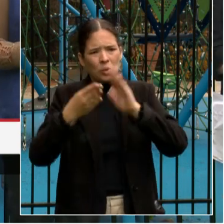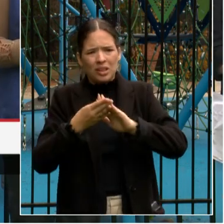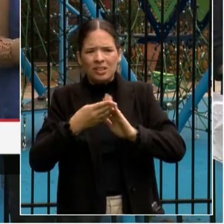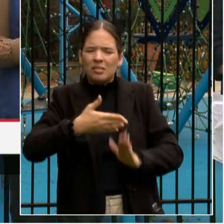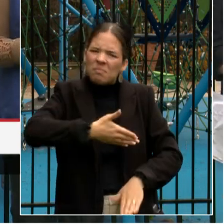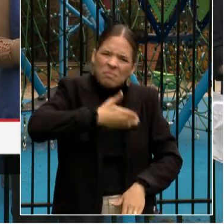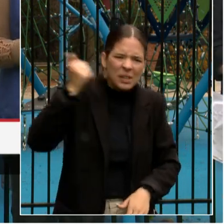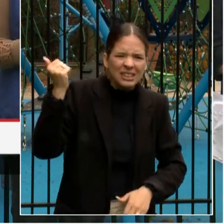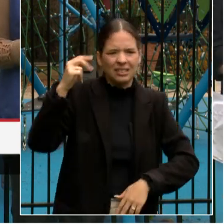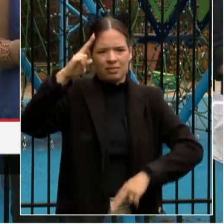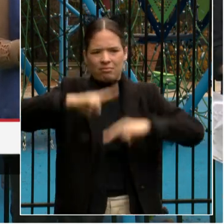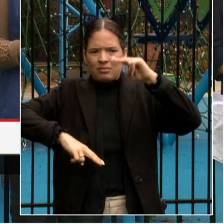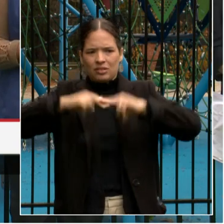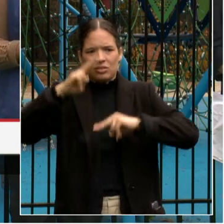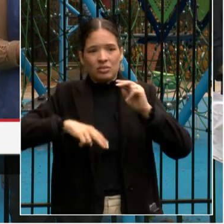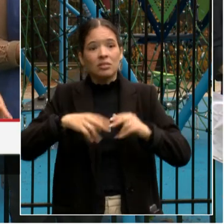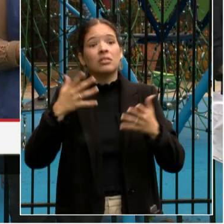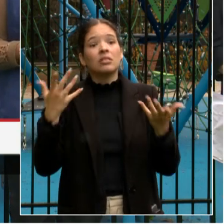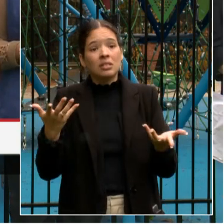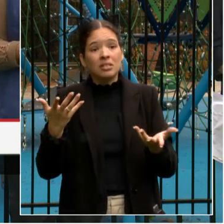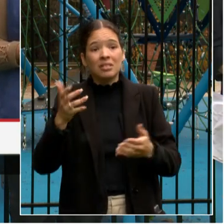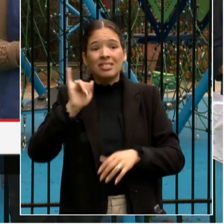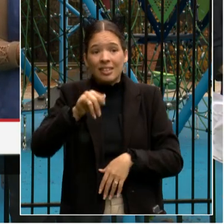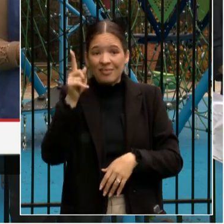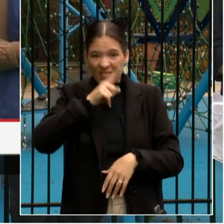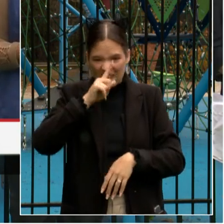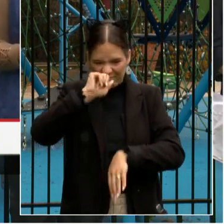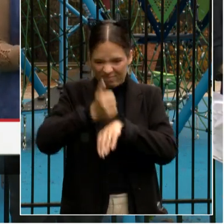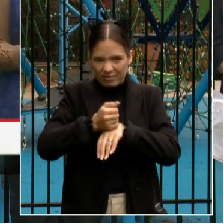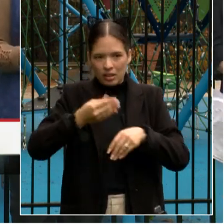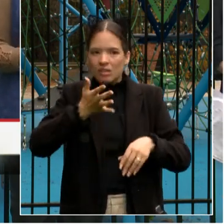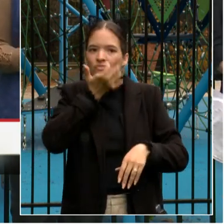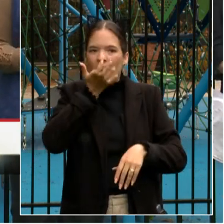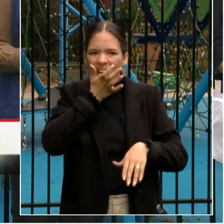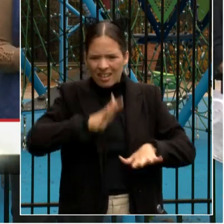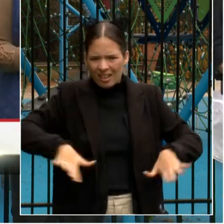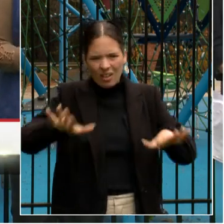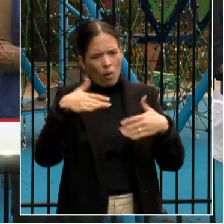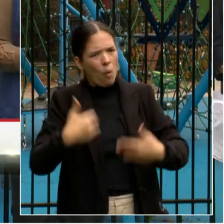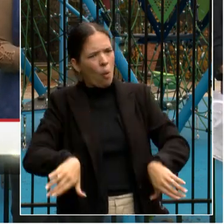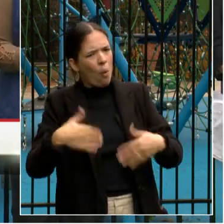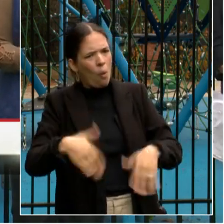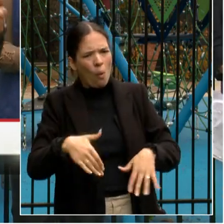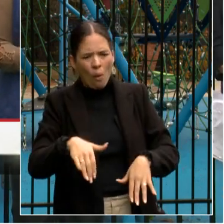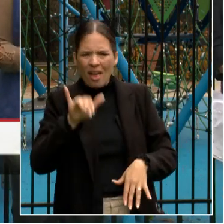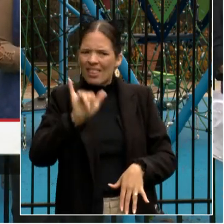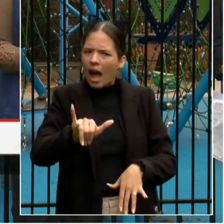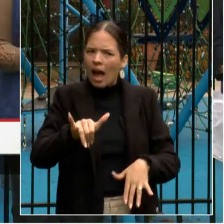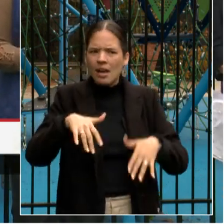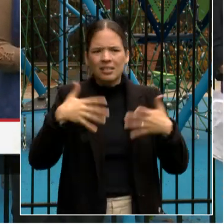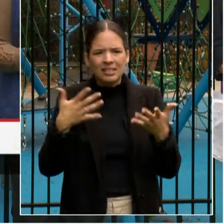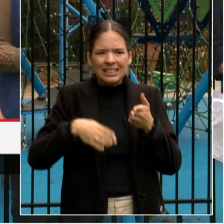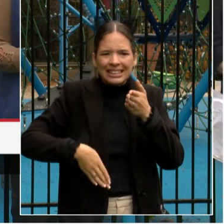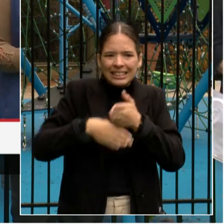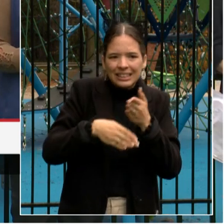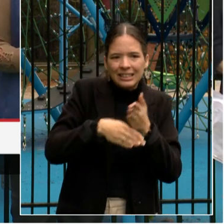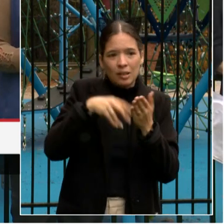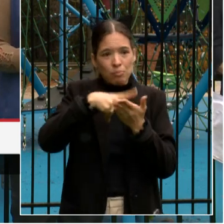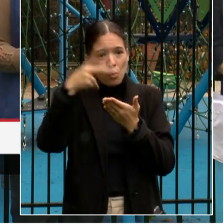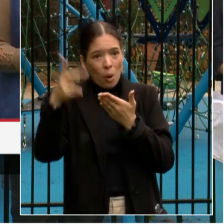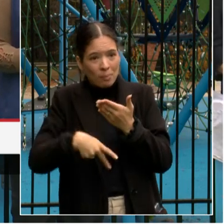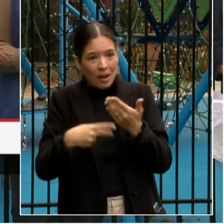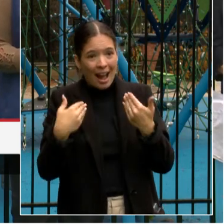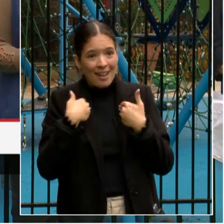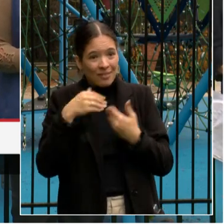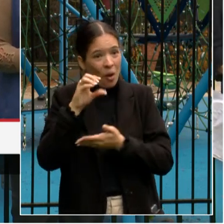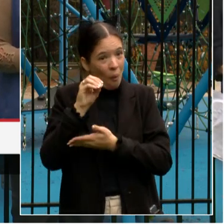And the turf bill was mentioned earlier today. And I hear there's a very strong soccer program at Orchester Adams.